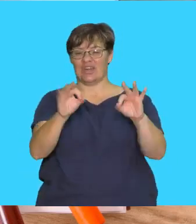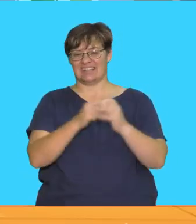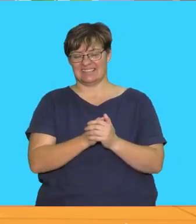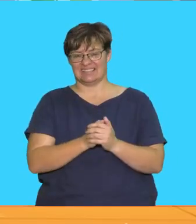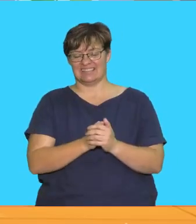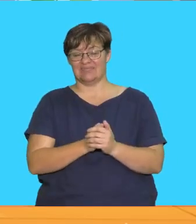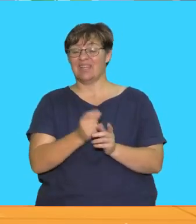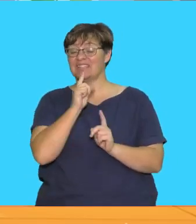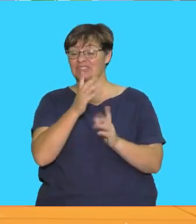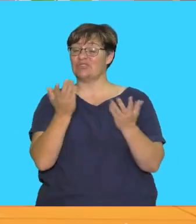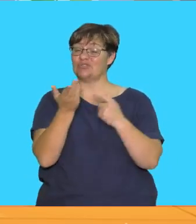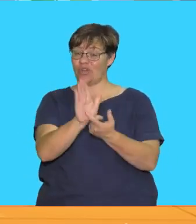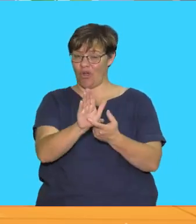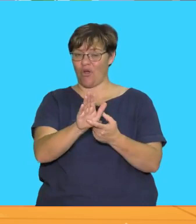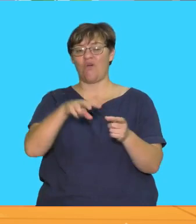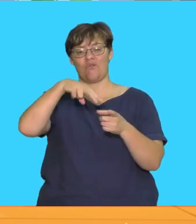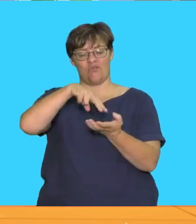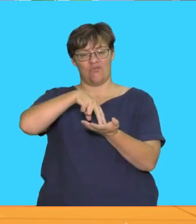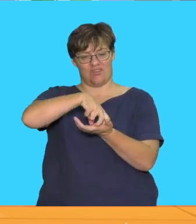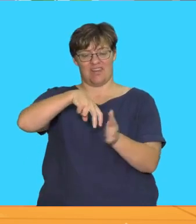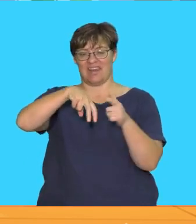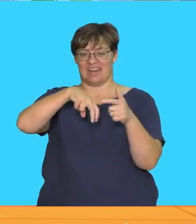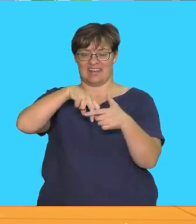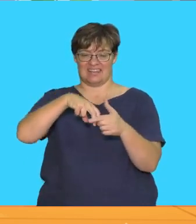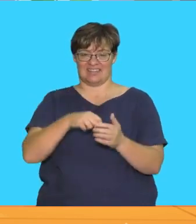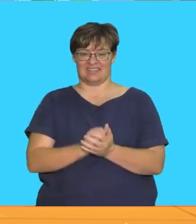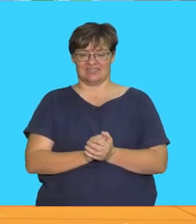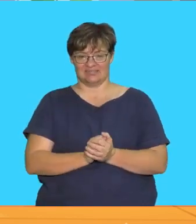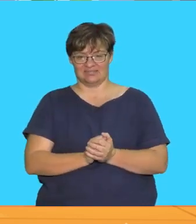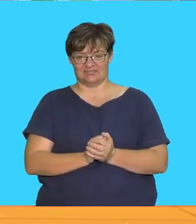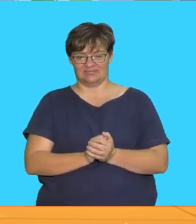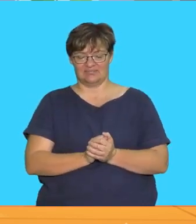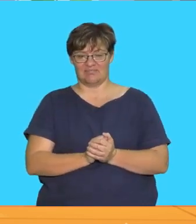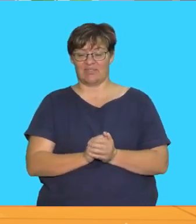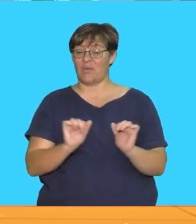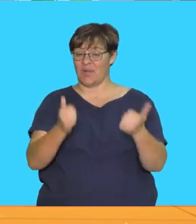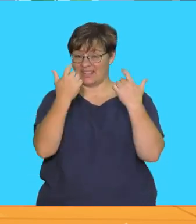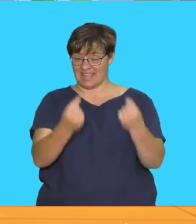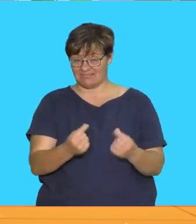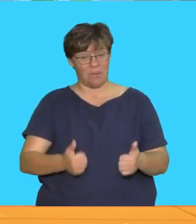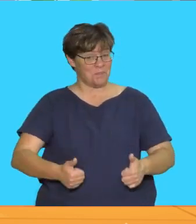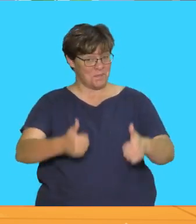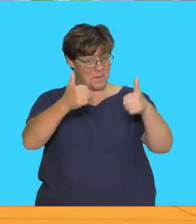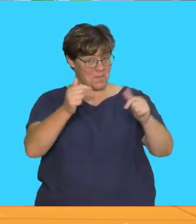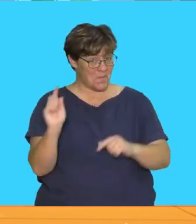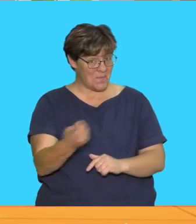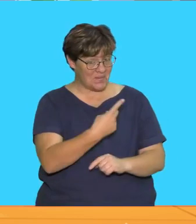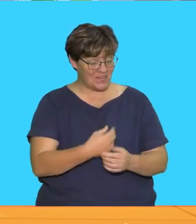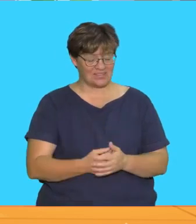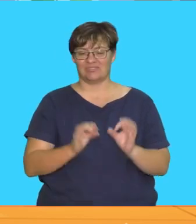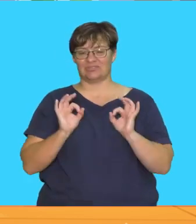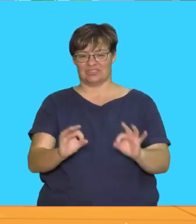correct your teacher pointed to the knees well done did you all get a thumbs up